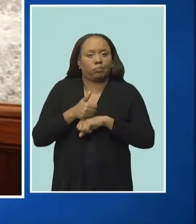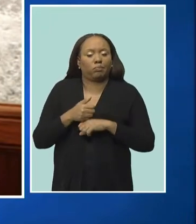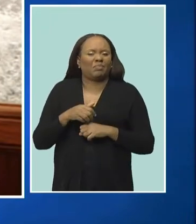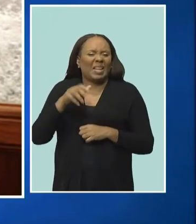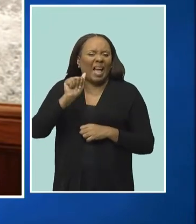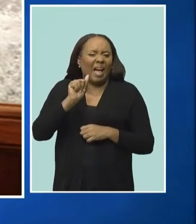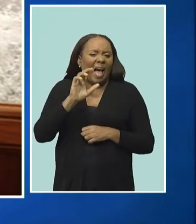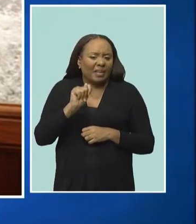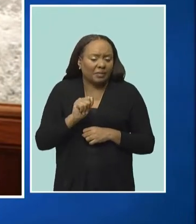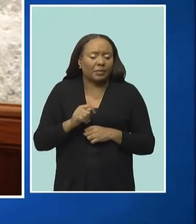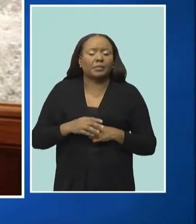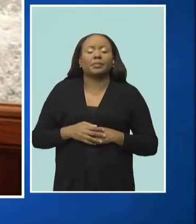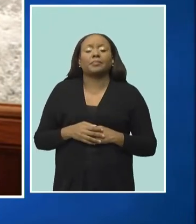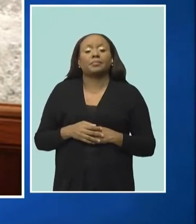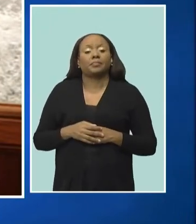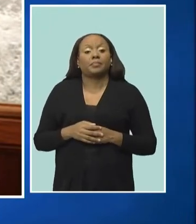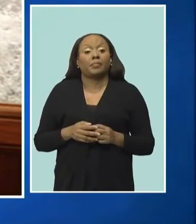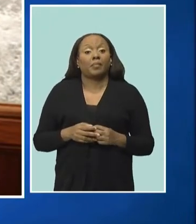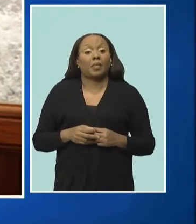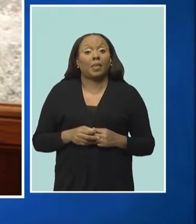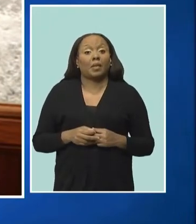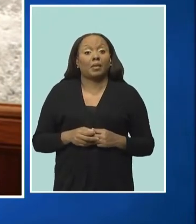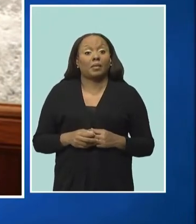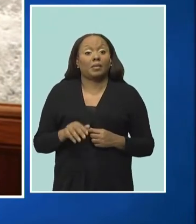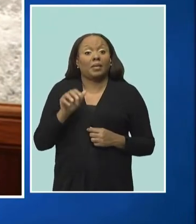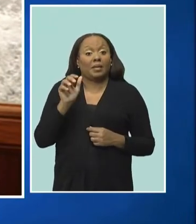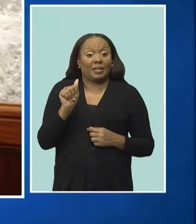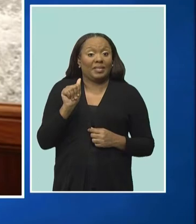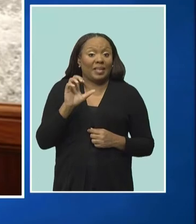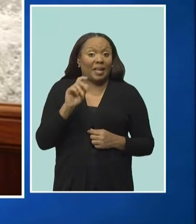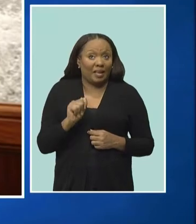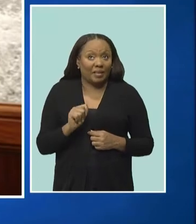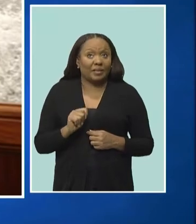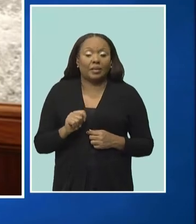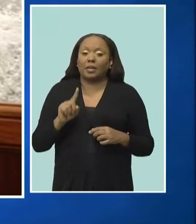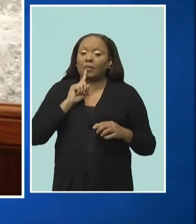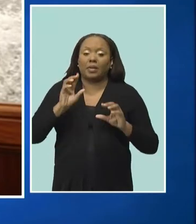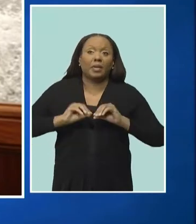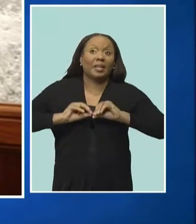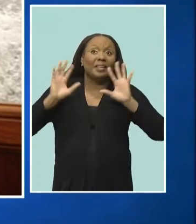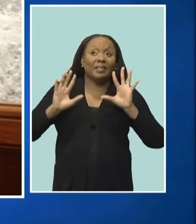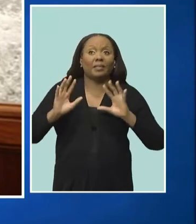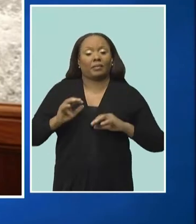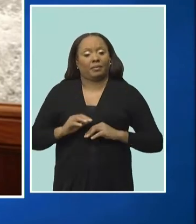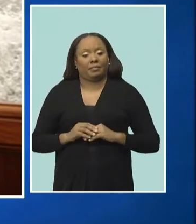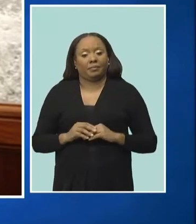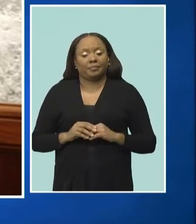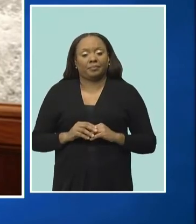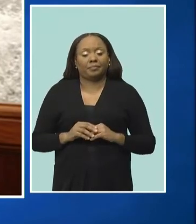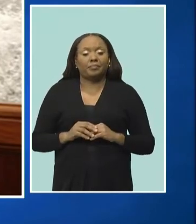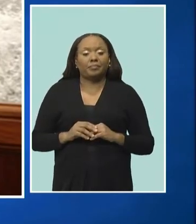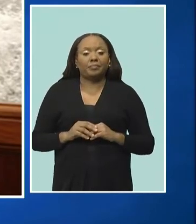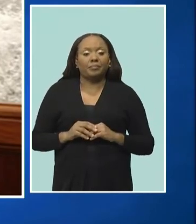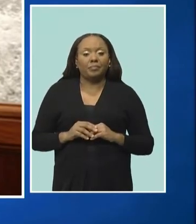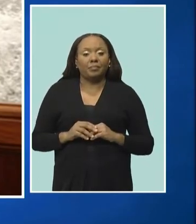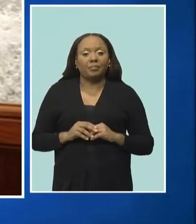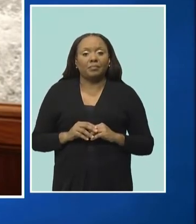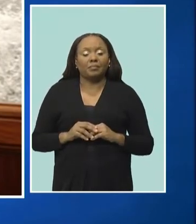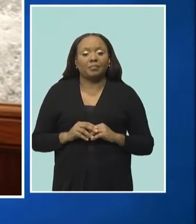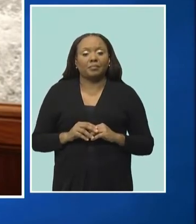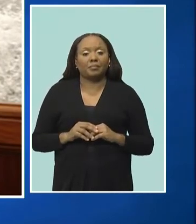seeks to make it very clear in terms of this particular amendment as to the fact that not only can the